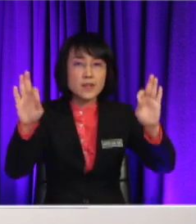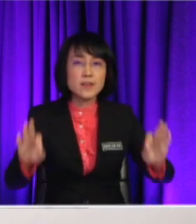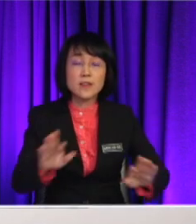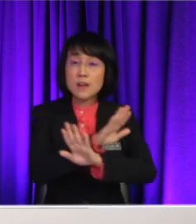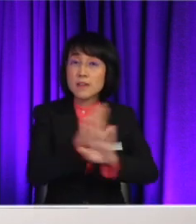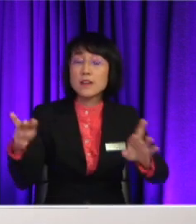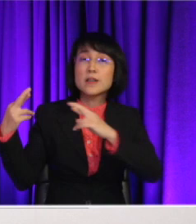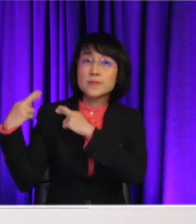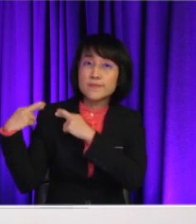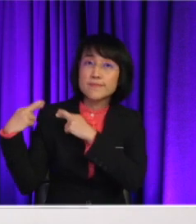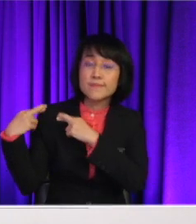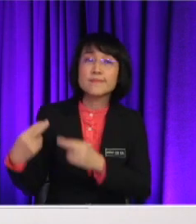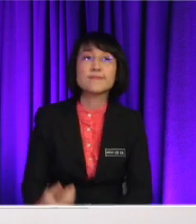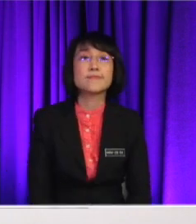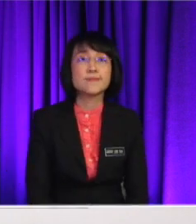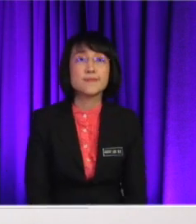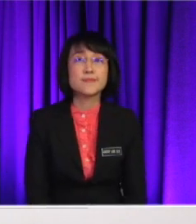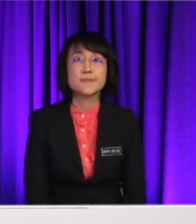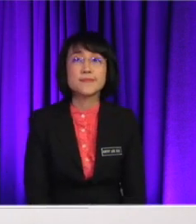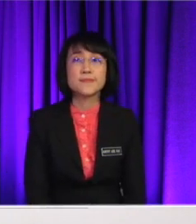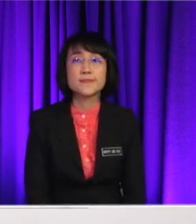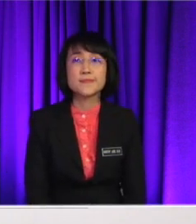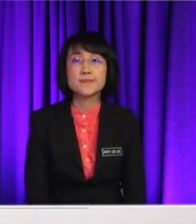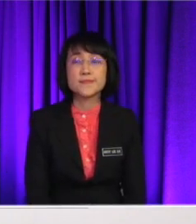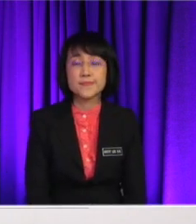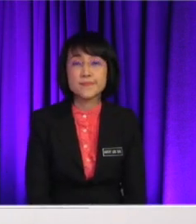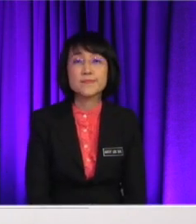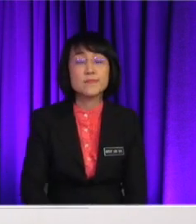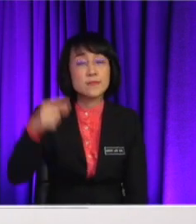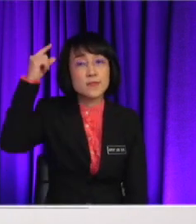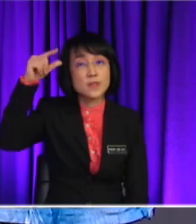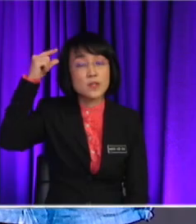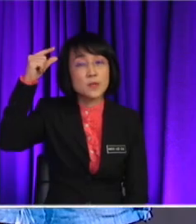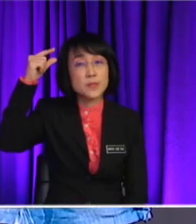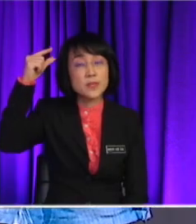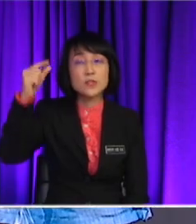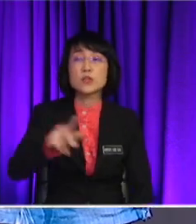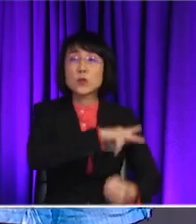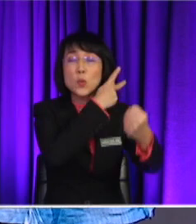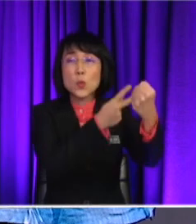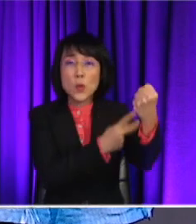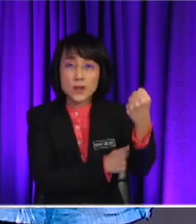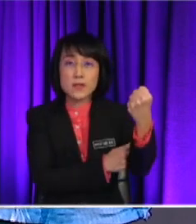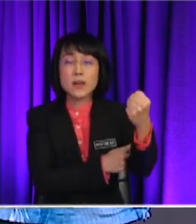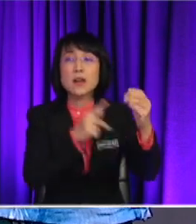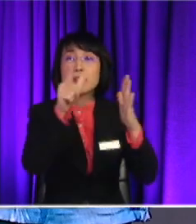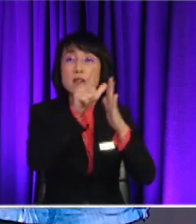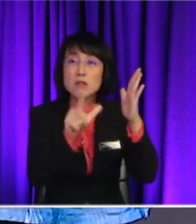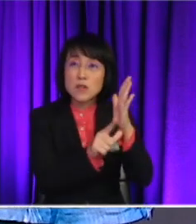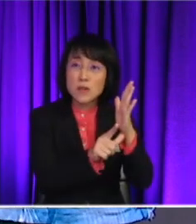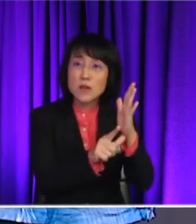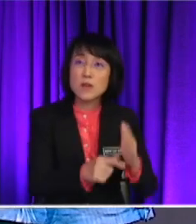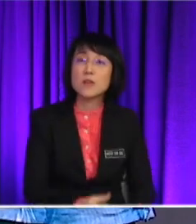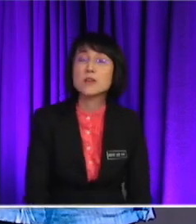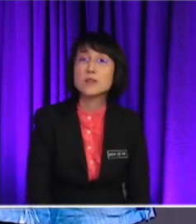like so for the factory owners, so the government should enforce the law and they should change their way like to substitute